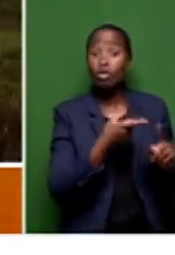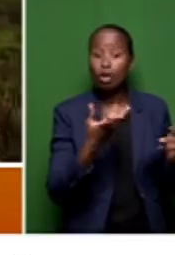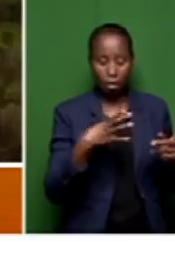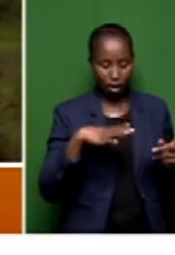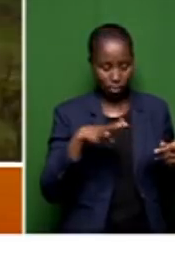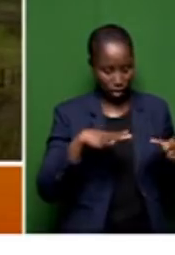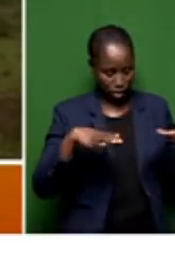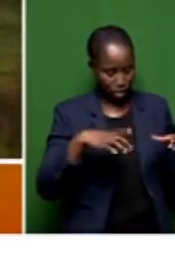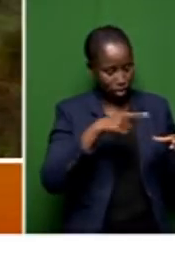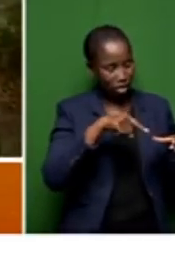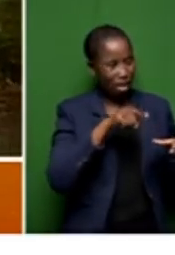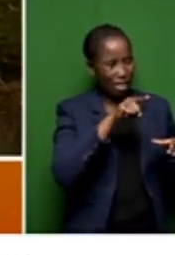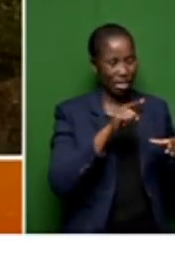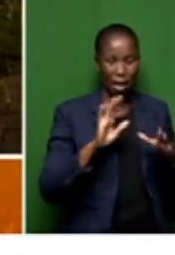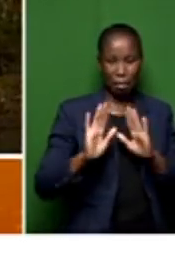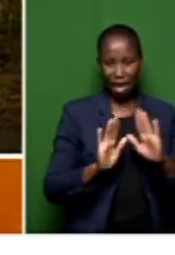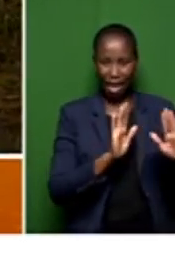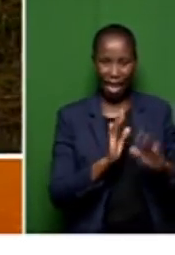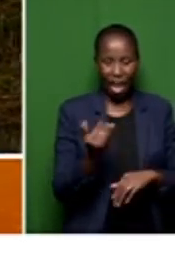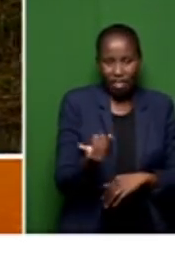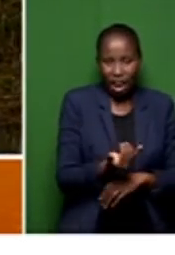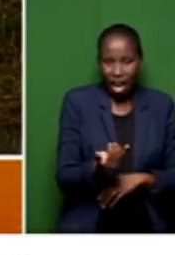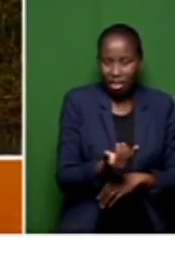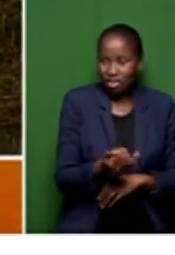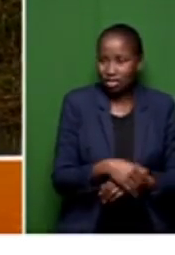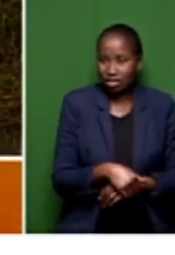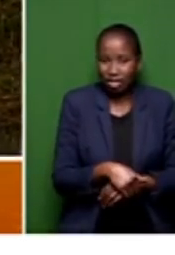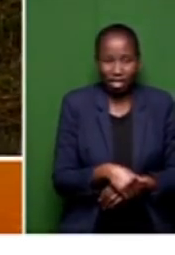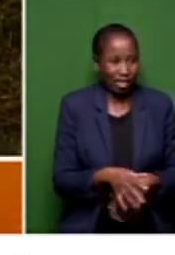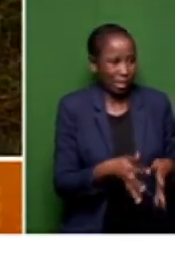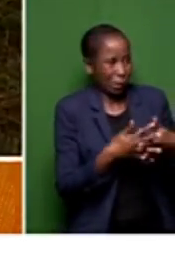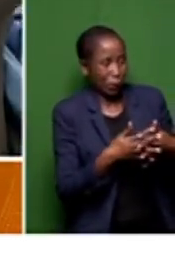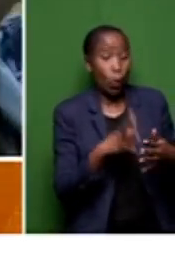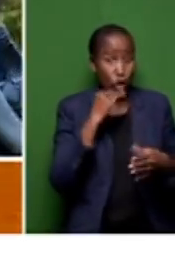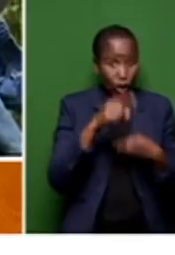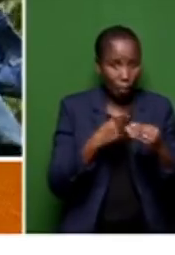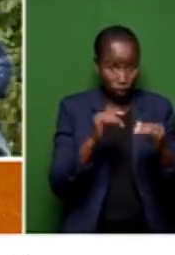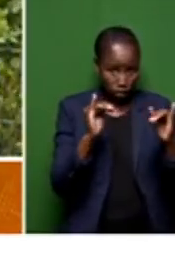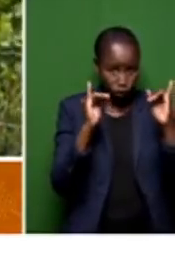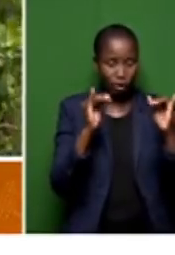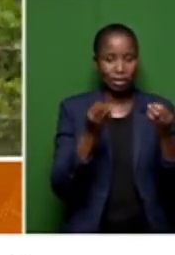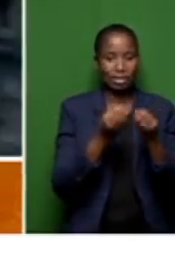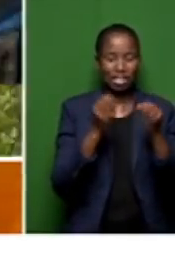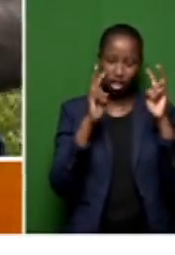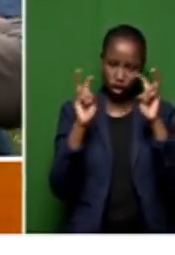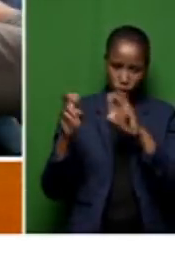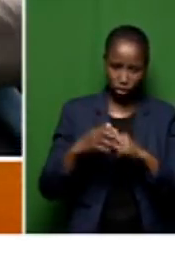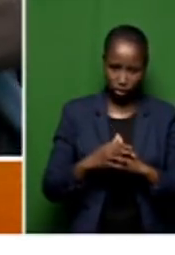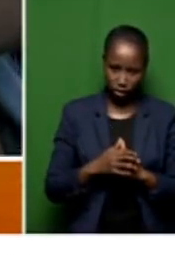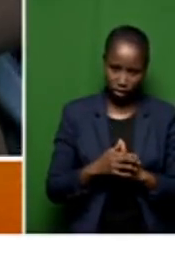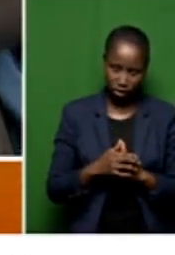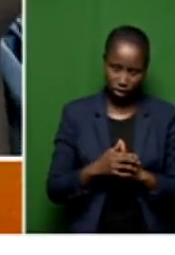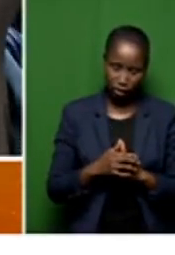behave like hooligans when you talk serious issues. Of the city. The